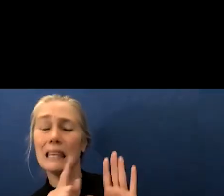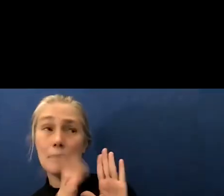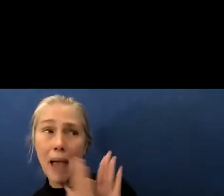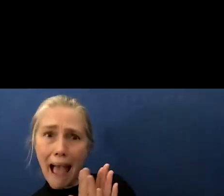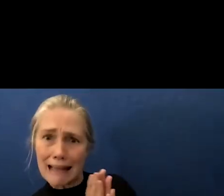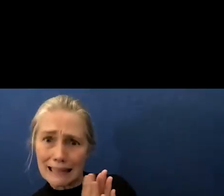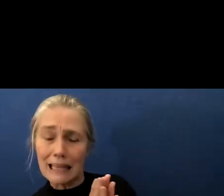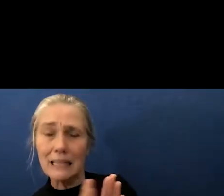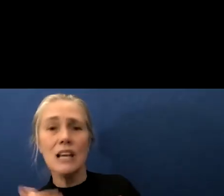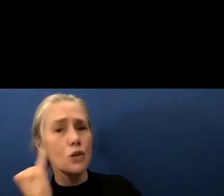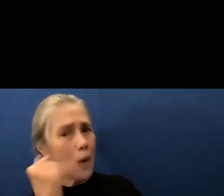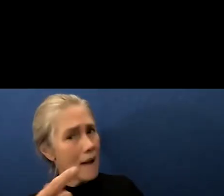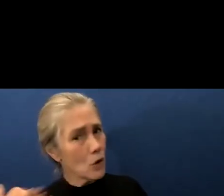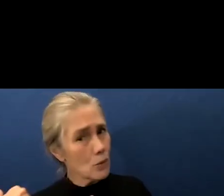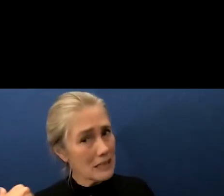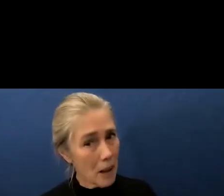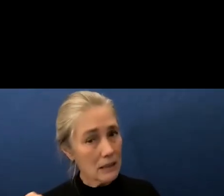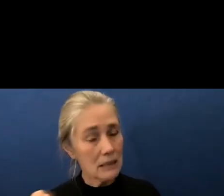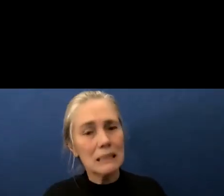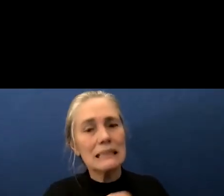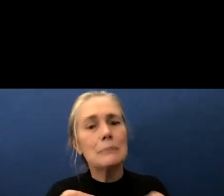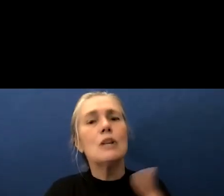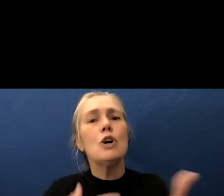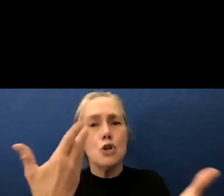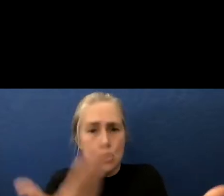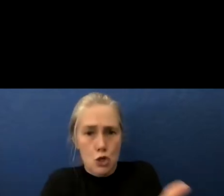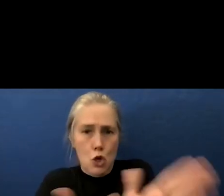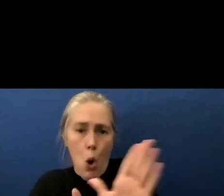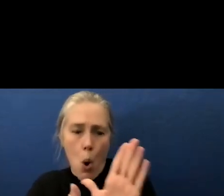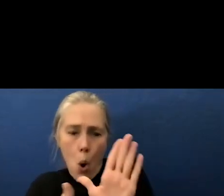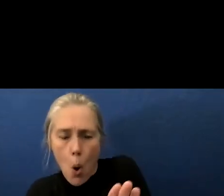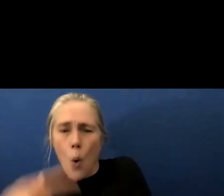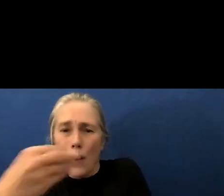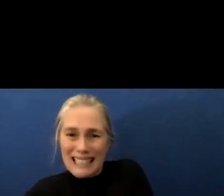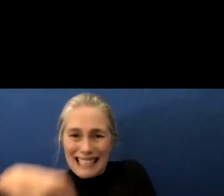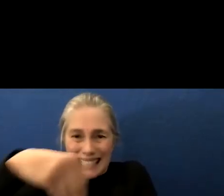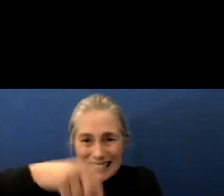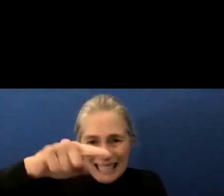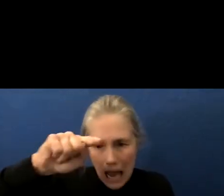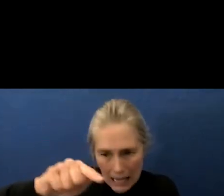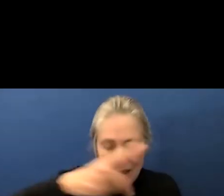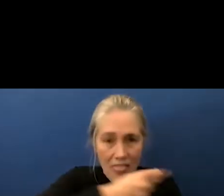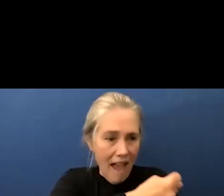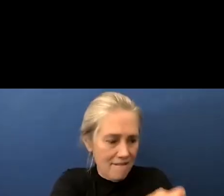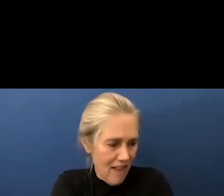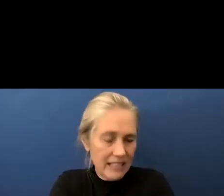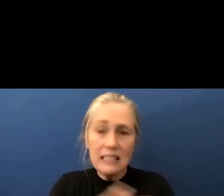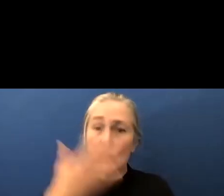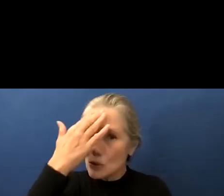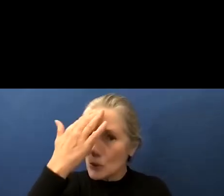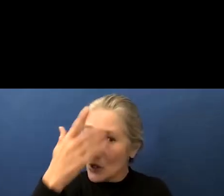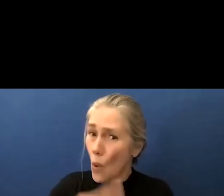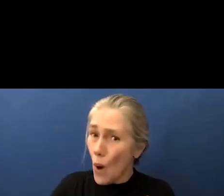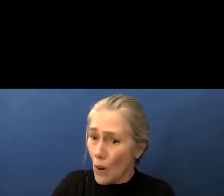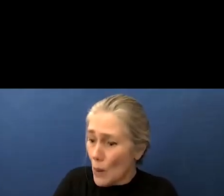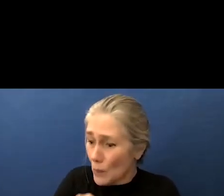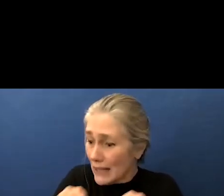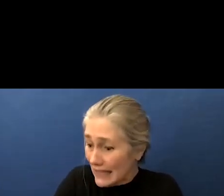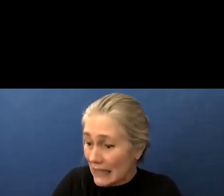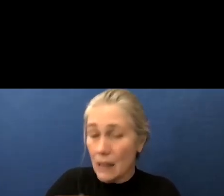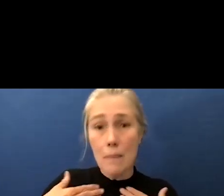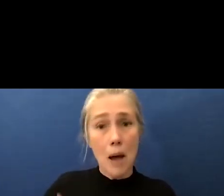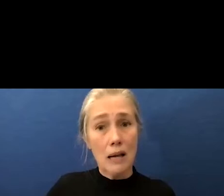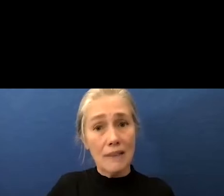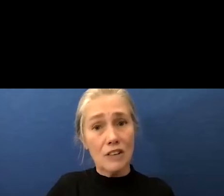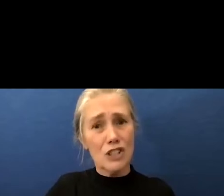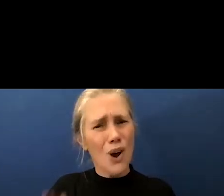you have the responsibility to show us what is in it in it so we know what we're putting in our kids body why